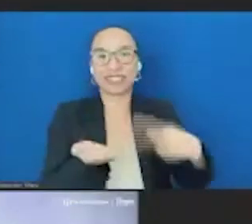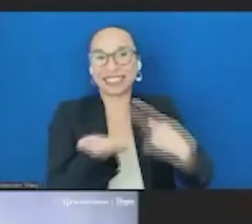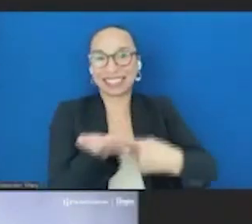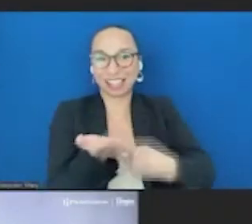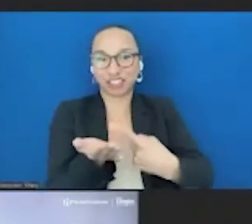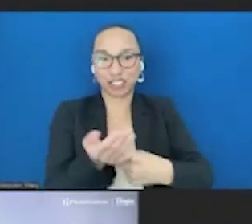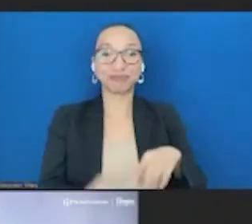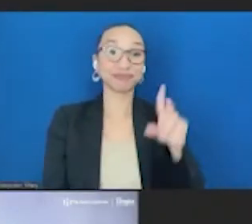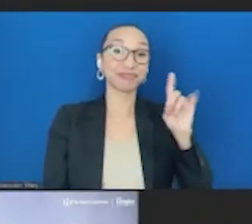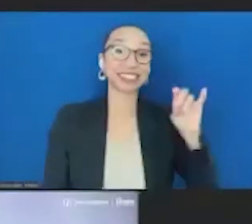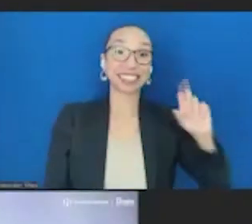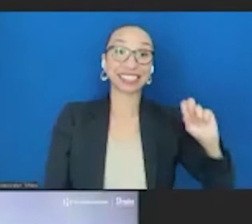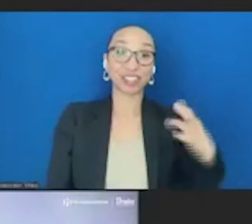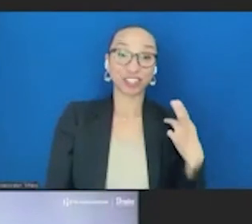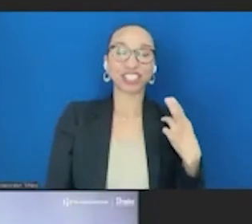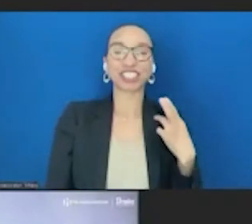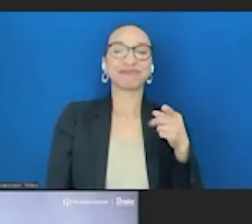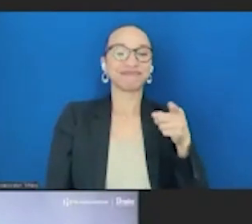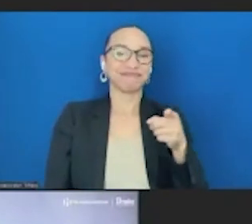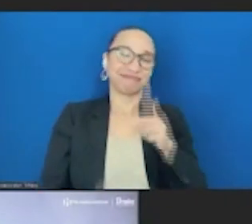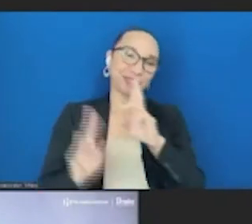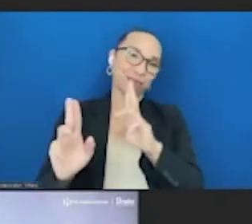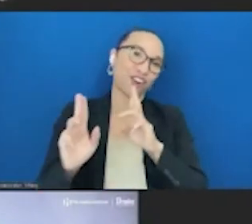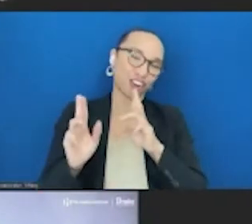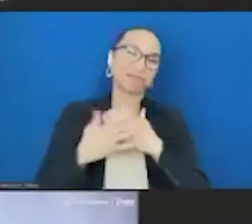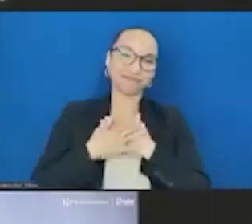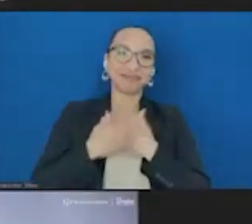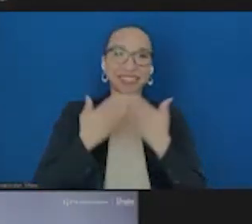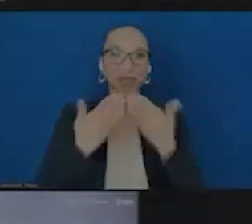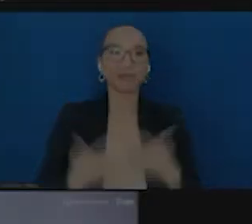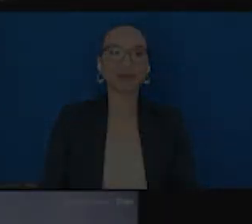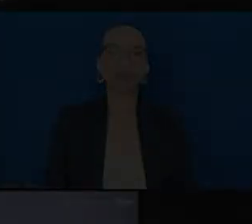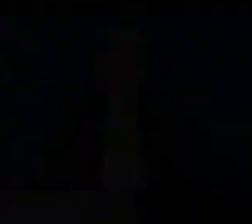A pleasure. I'm honored to be involved. have hope thank you time. Thank Thank